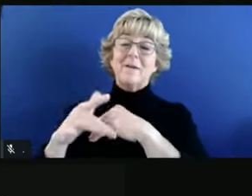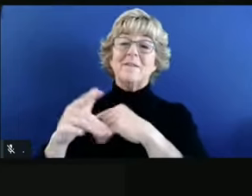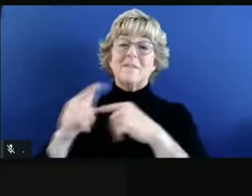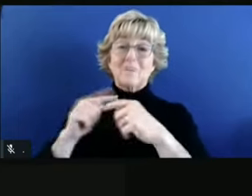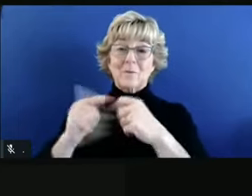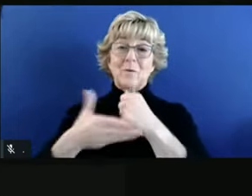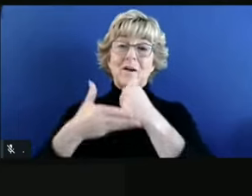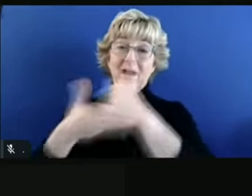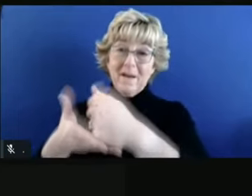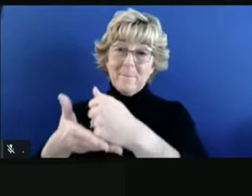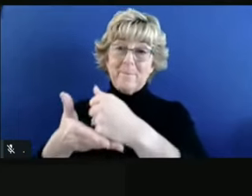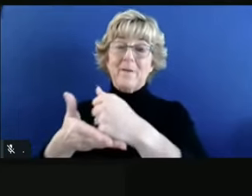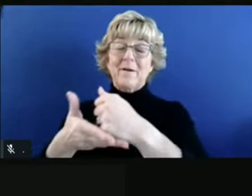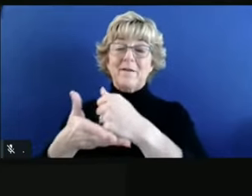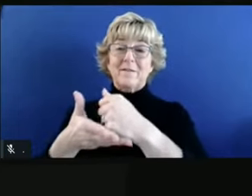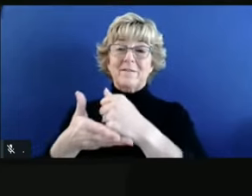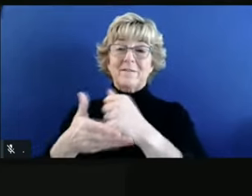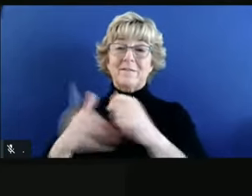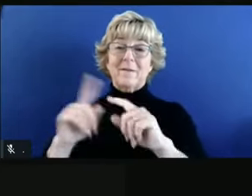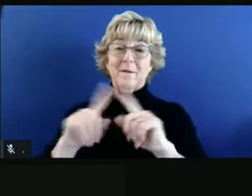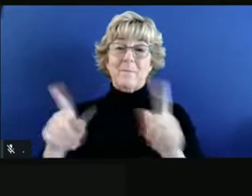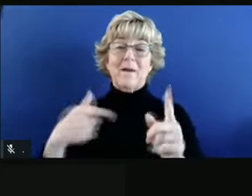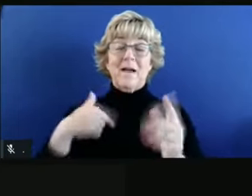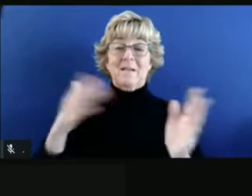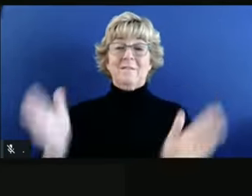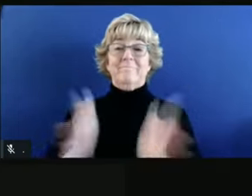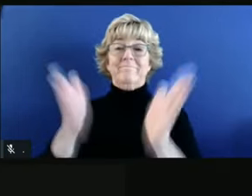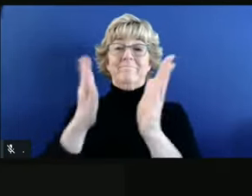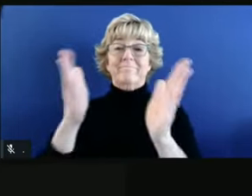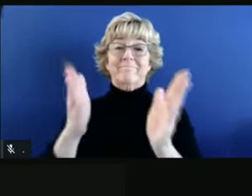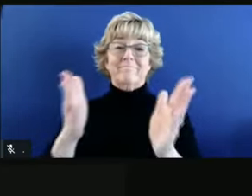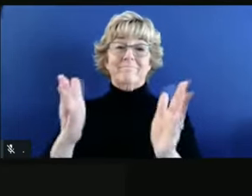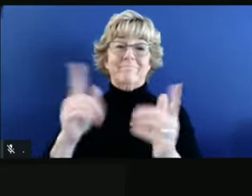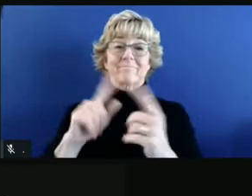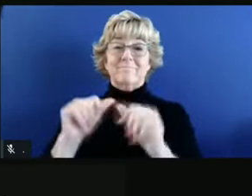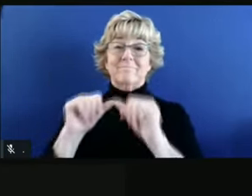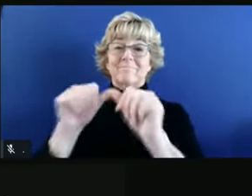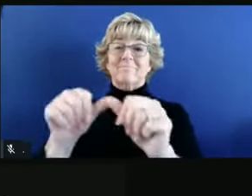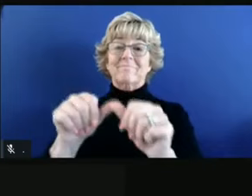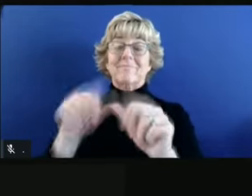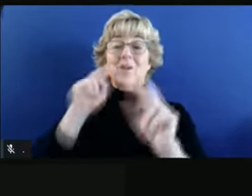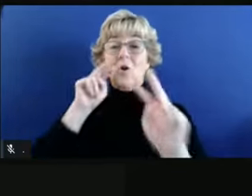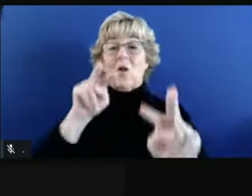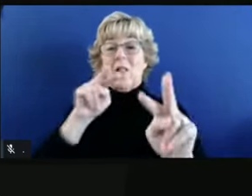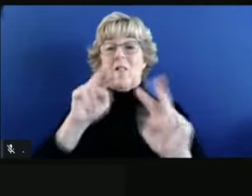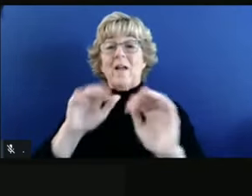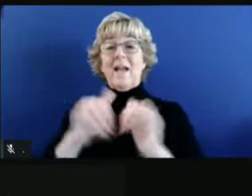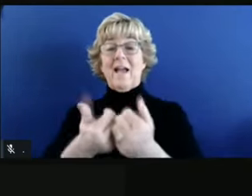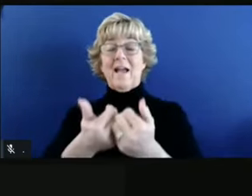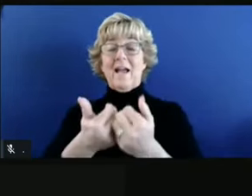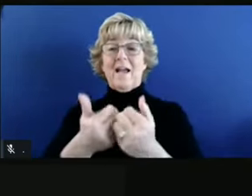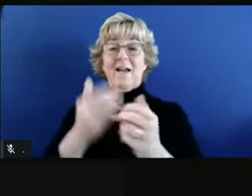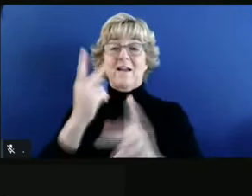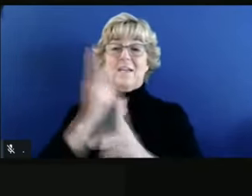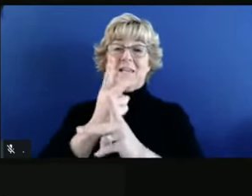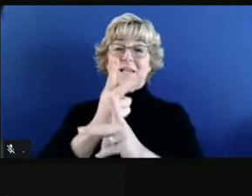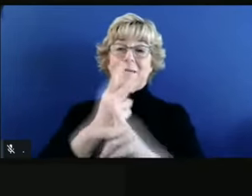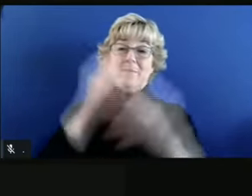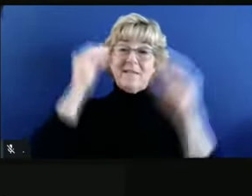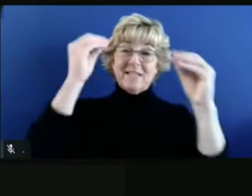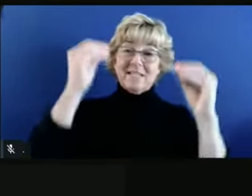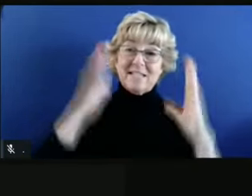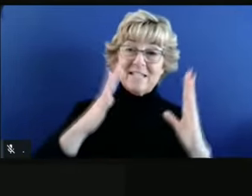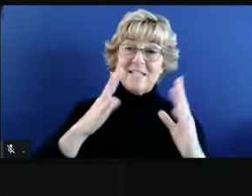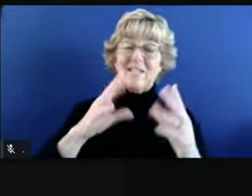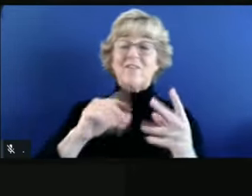potentially be able to do that. But I would urge us to continue to look at how we keep our teachers and our staff and